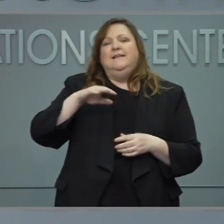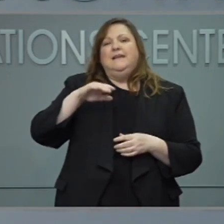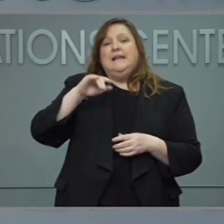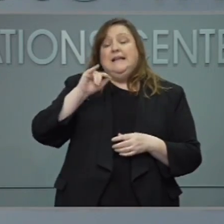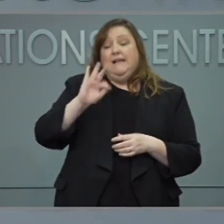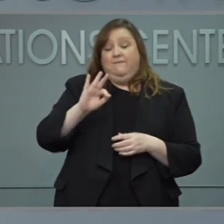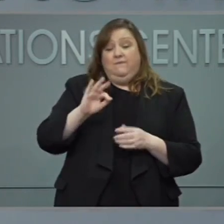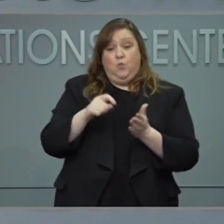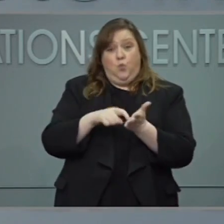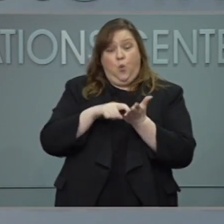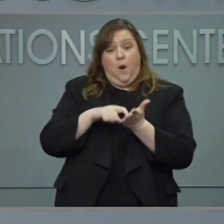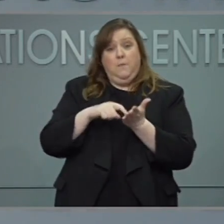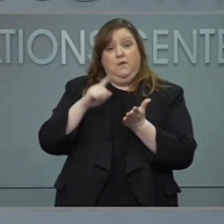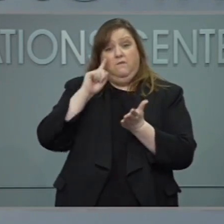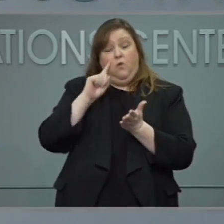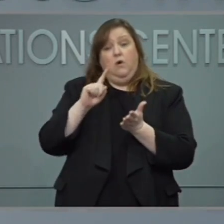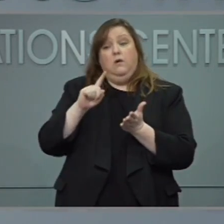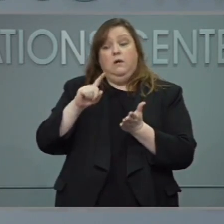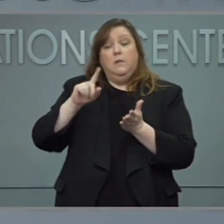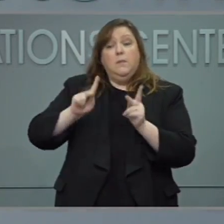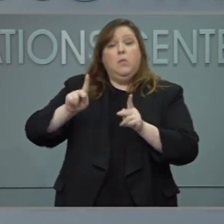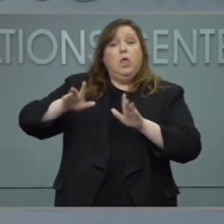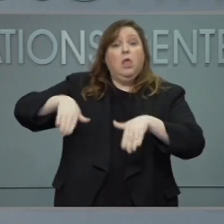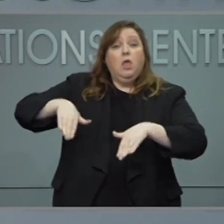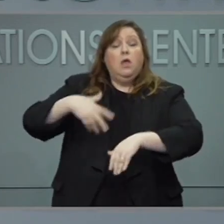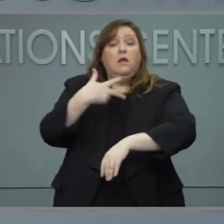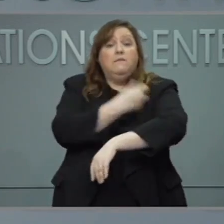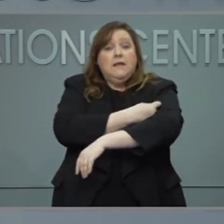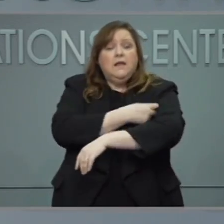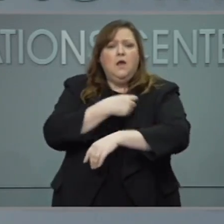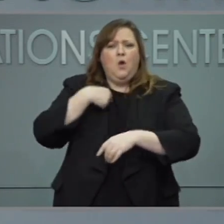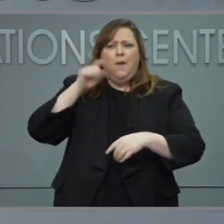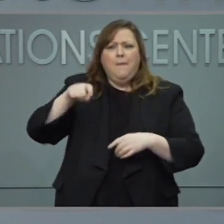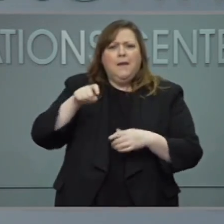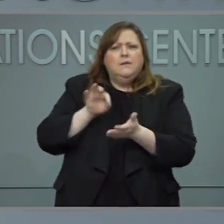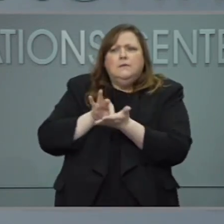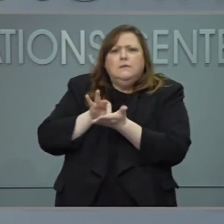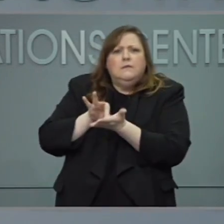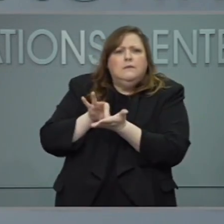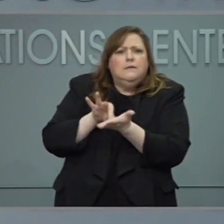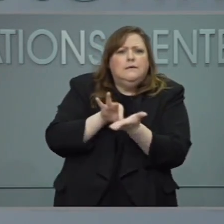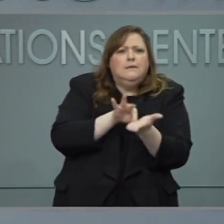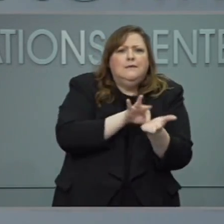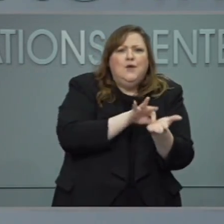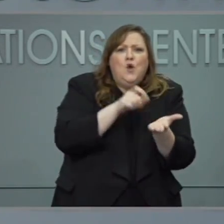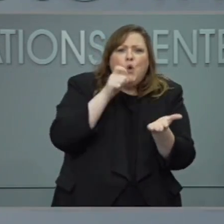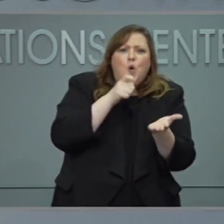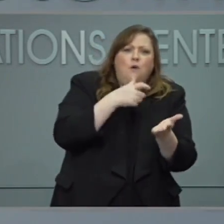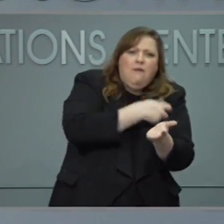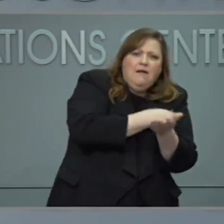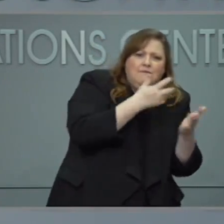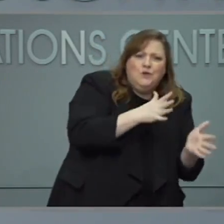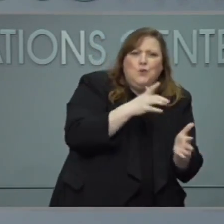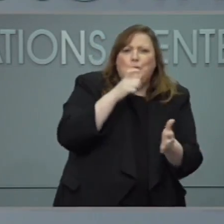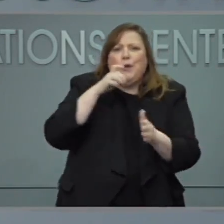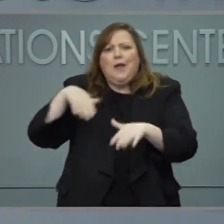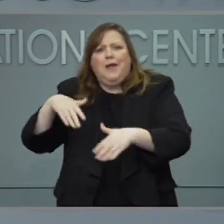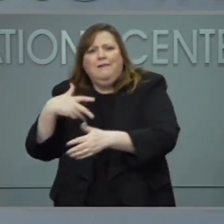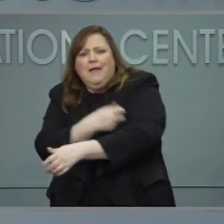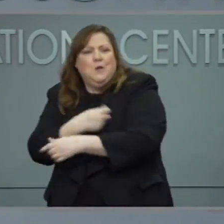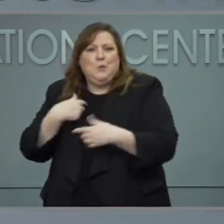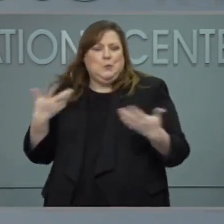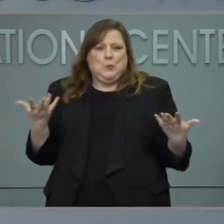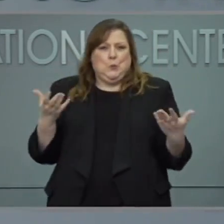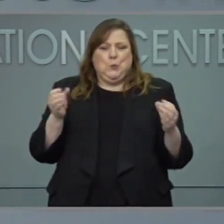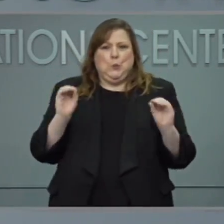unvaccinated, then you'd have to have a way of knowing who was unvaccinated. And we don't have a way to do that now. And this is where